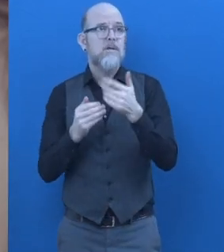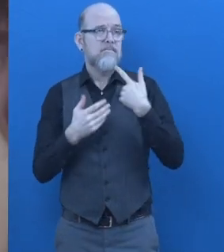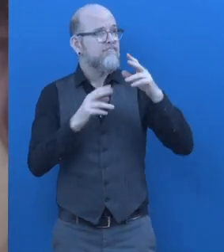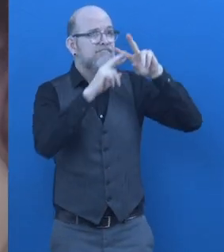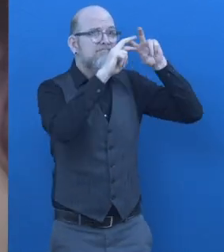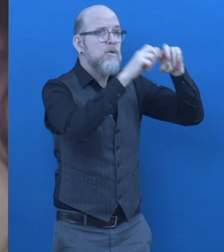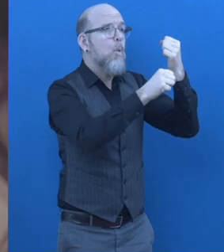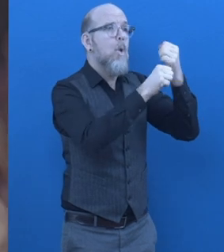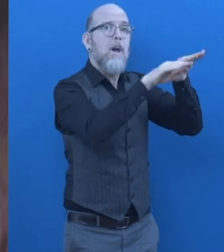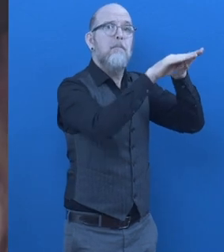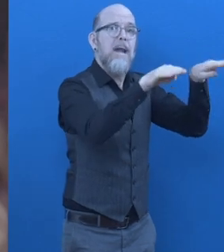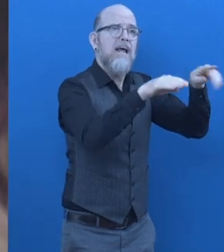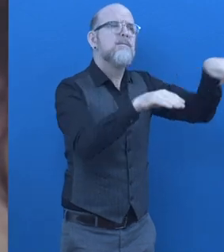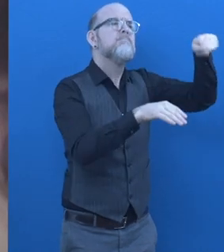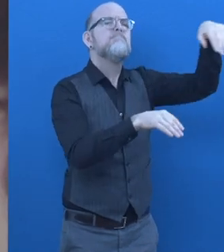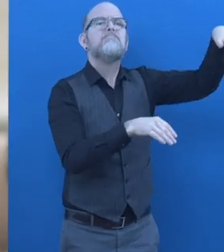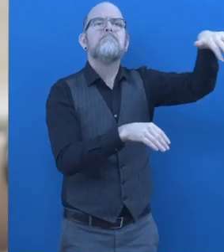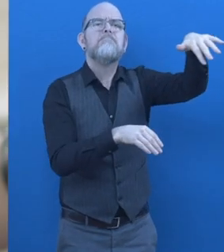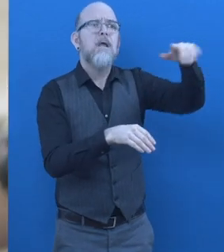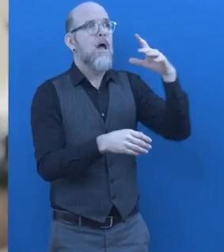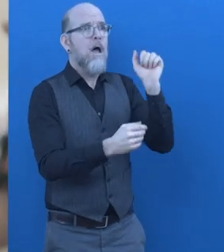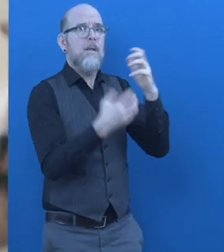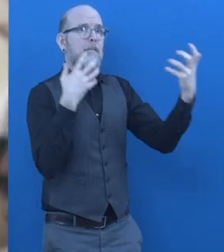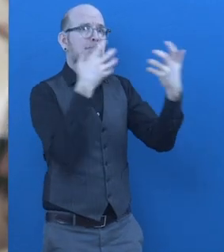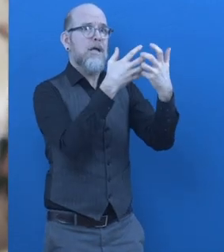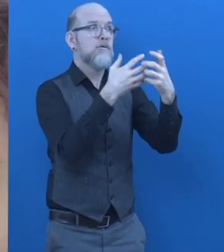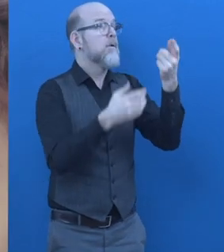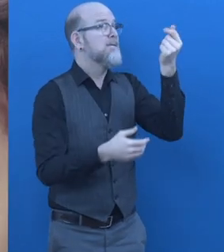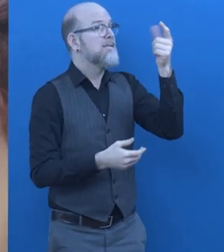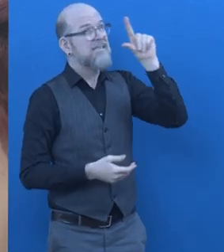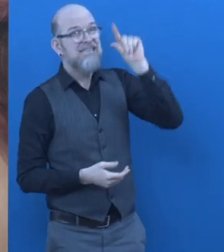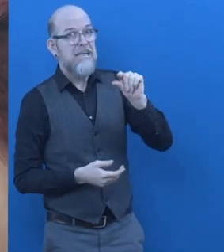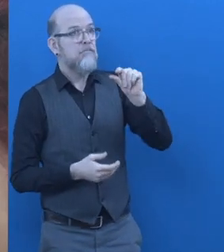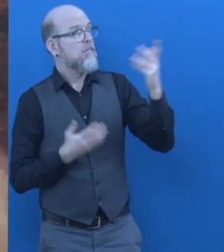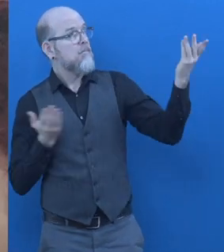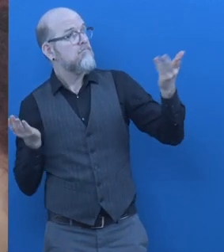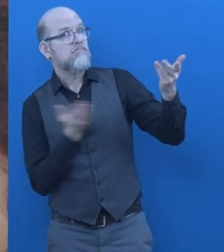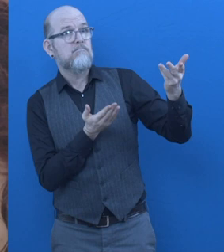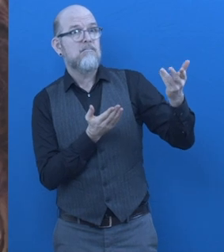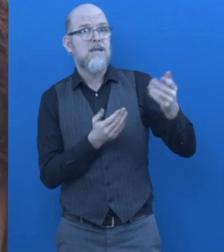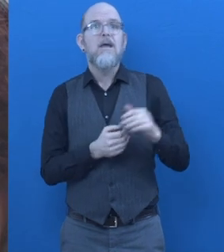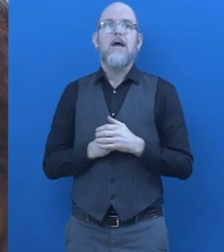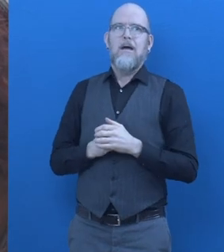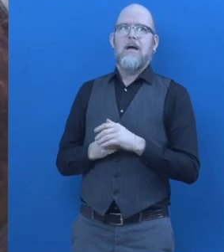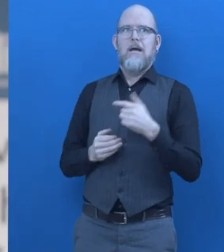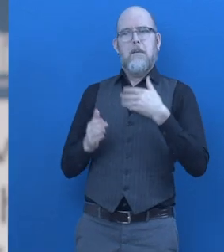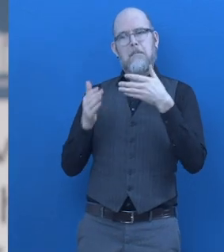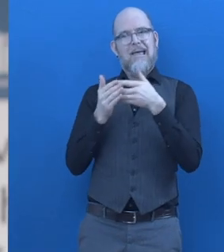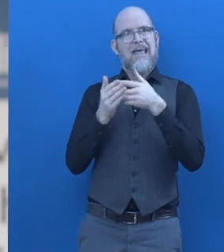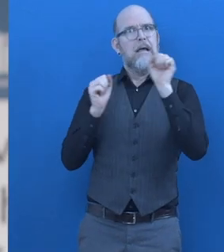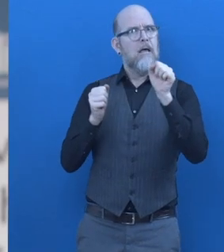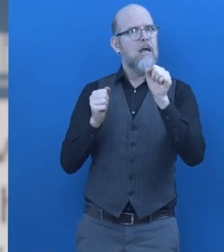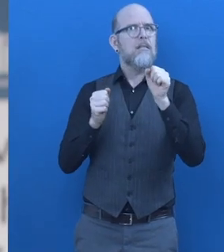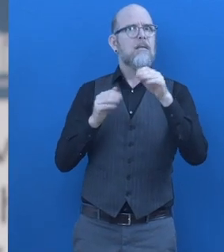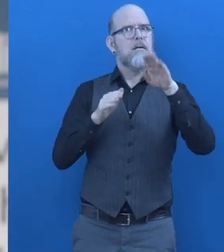needs at workplace in very quick and very low cost manner. So that there is no longer a barrier to employ